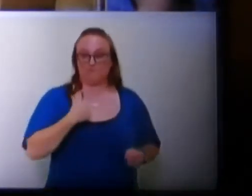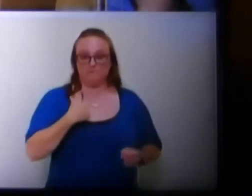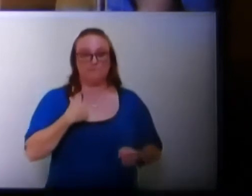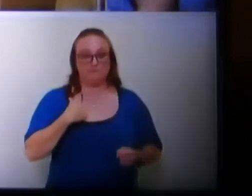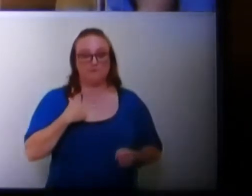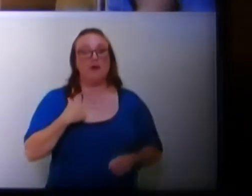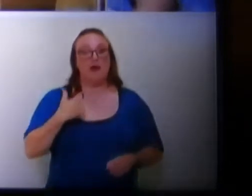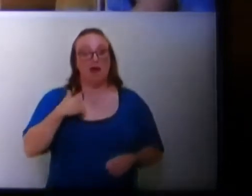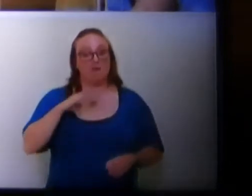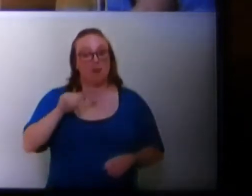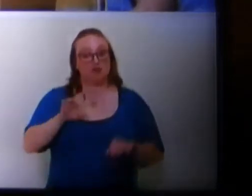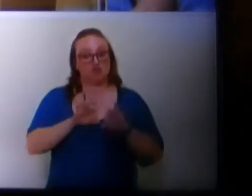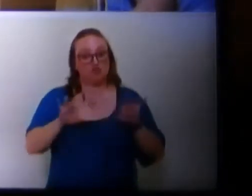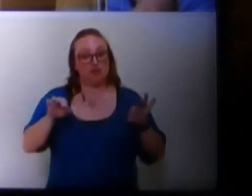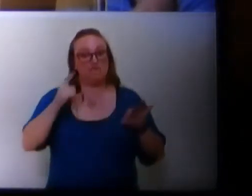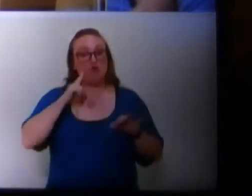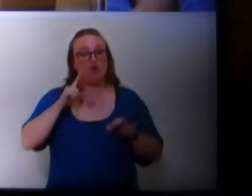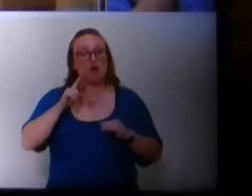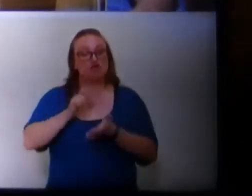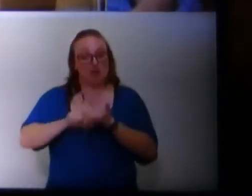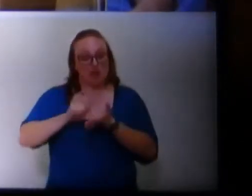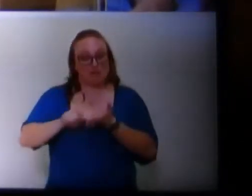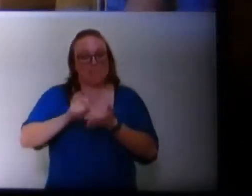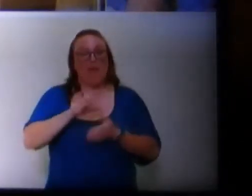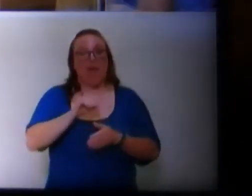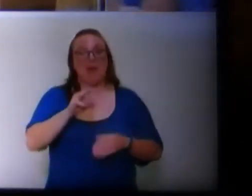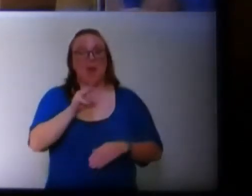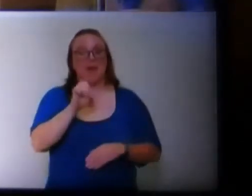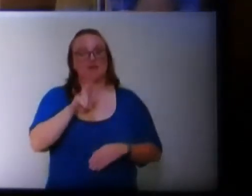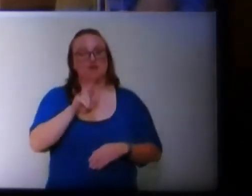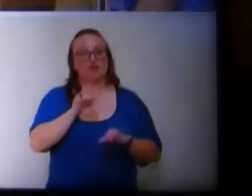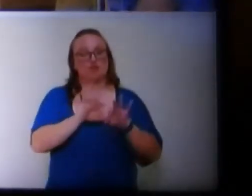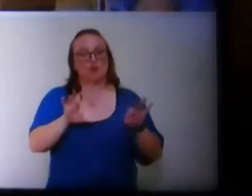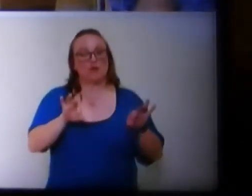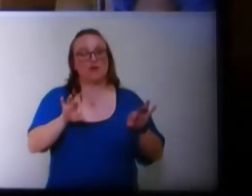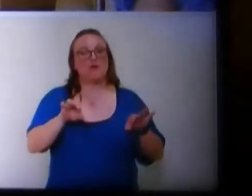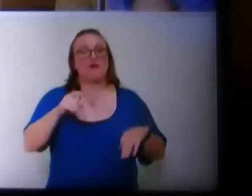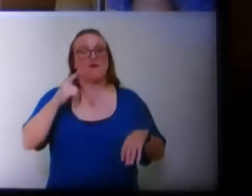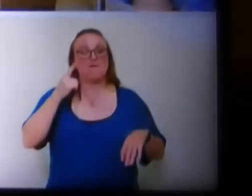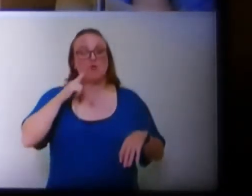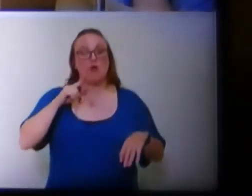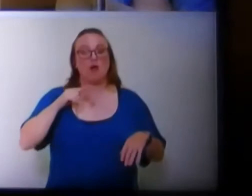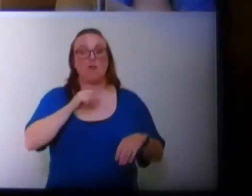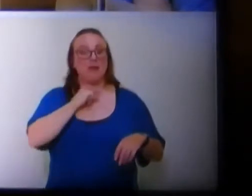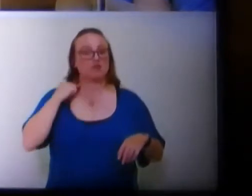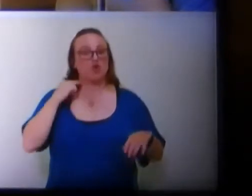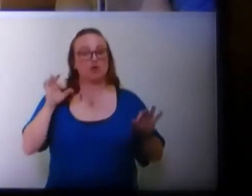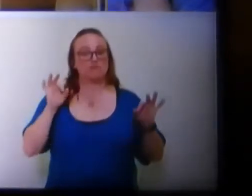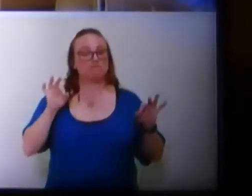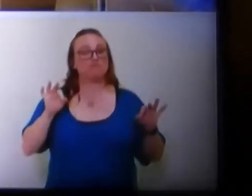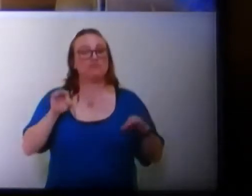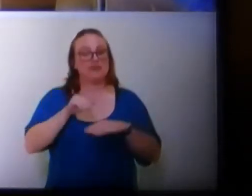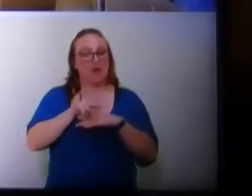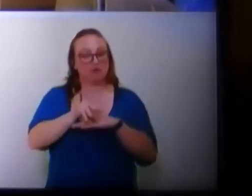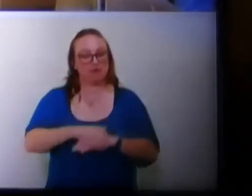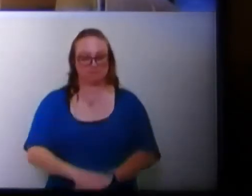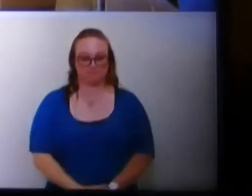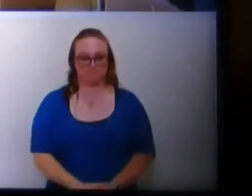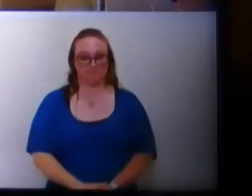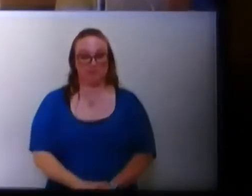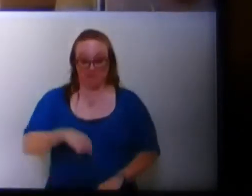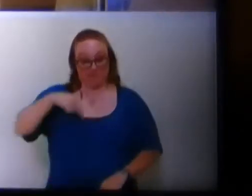have a bachelor's degree in journalism and a master's degree in temperament and pastoral counseling. I chose this